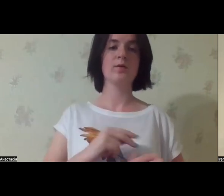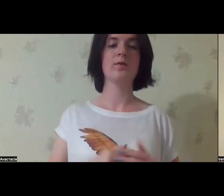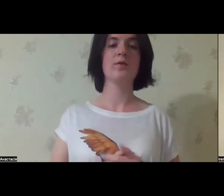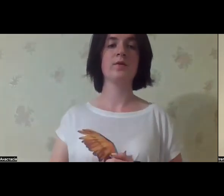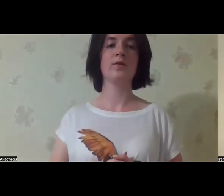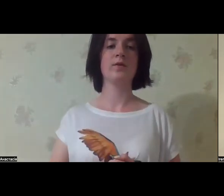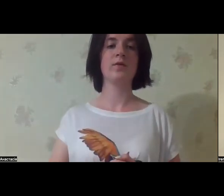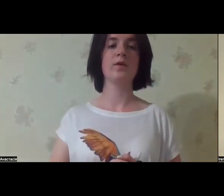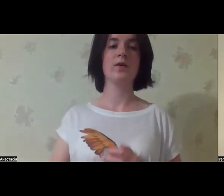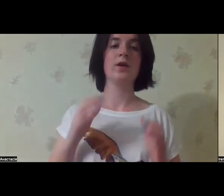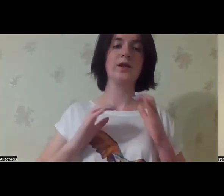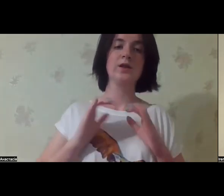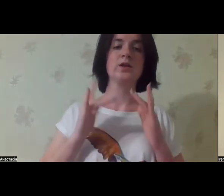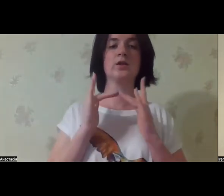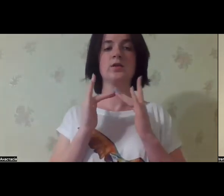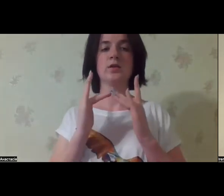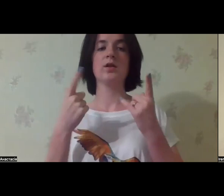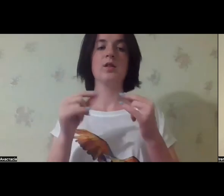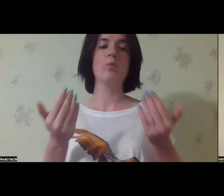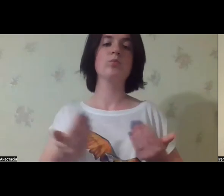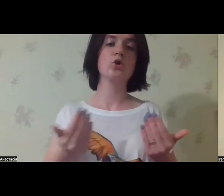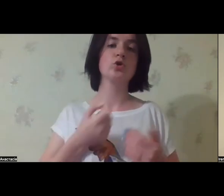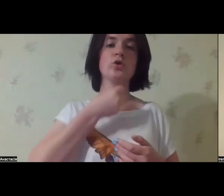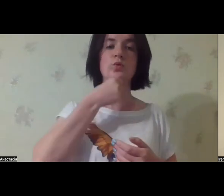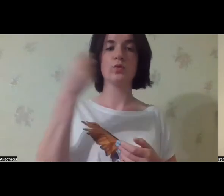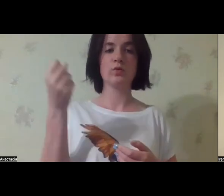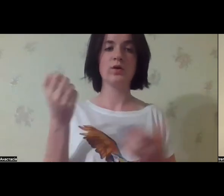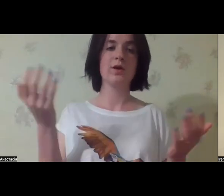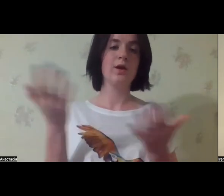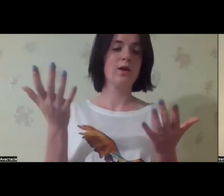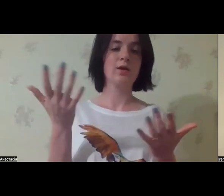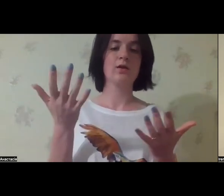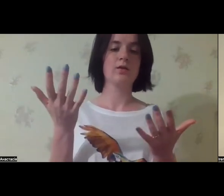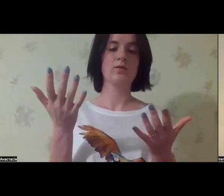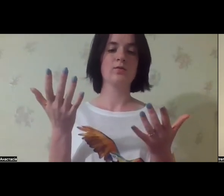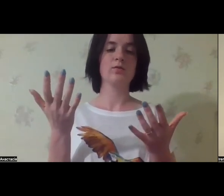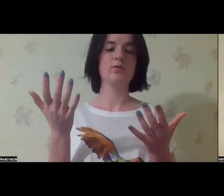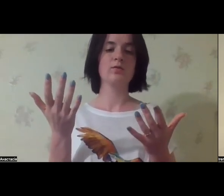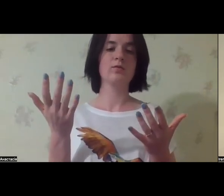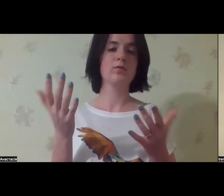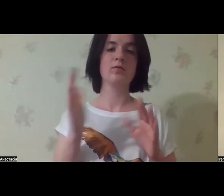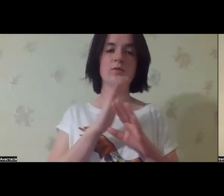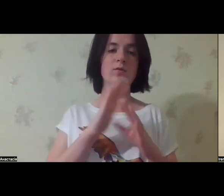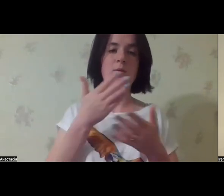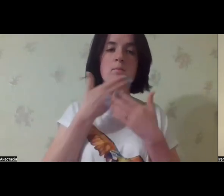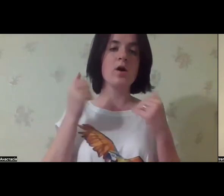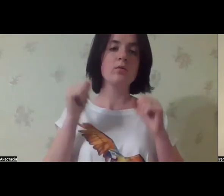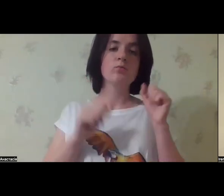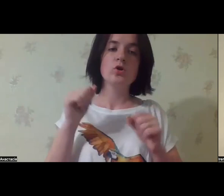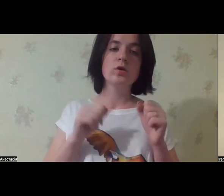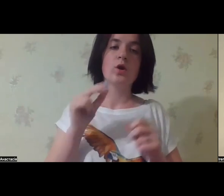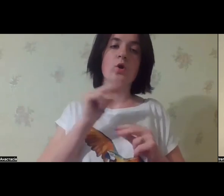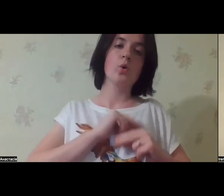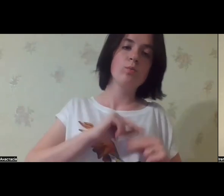report. My colleagues and I, we were doing the monitoring for the institutions with the adults who have not